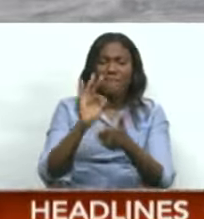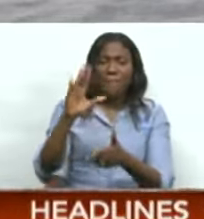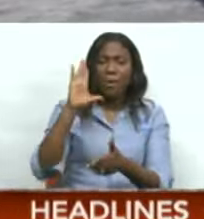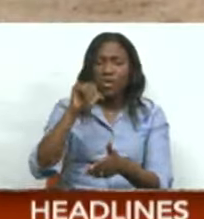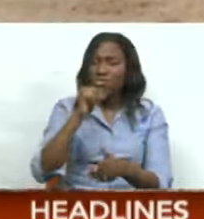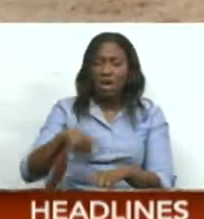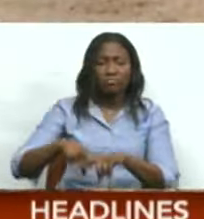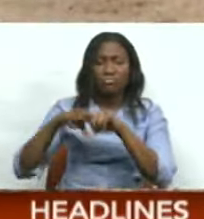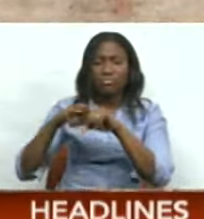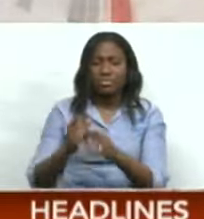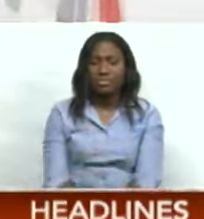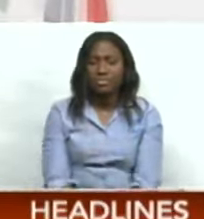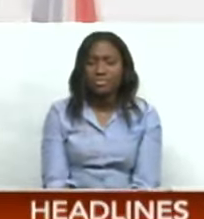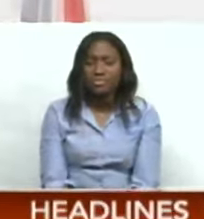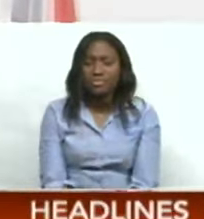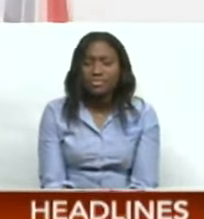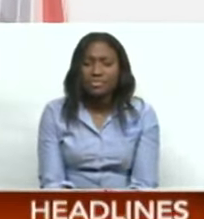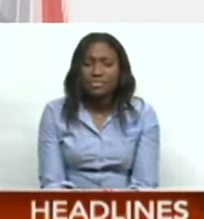be discouraged.